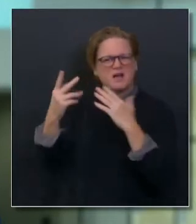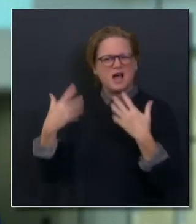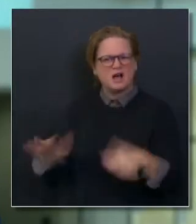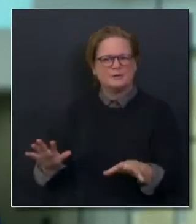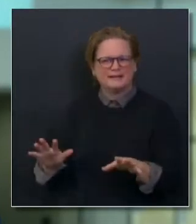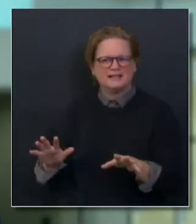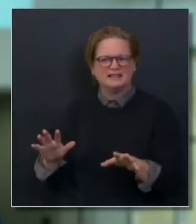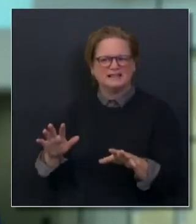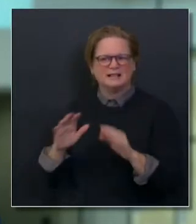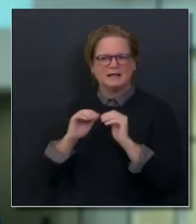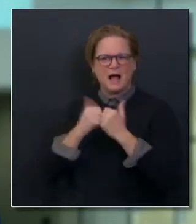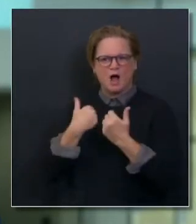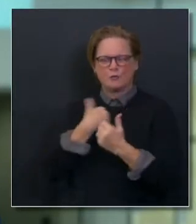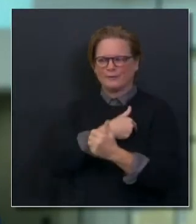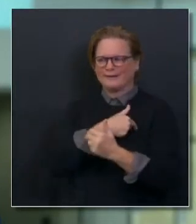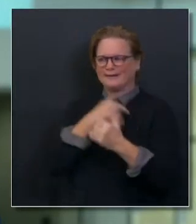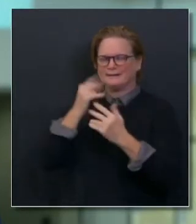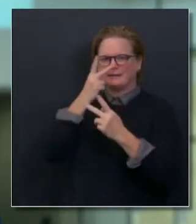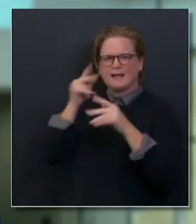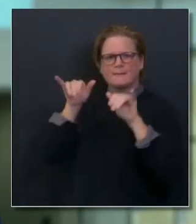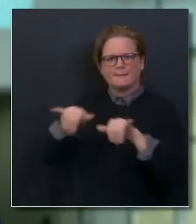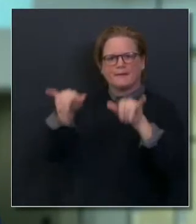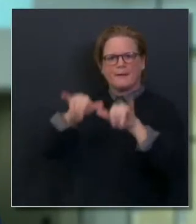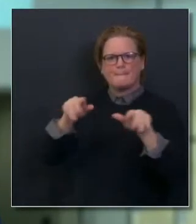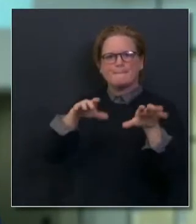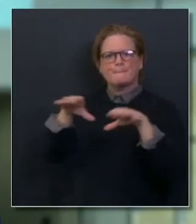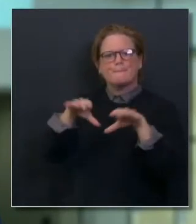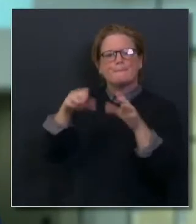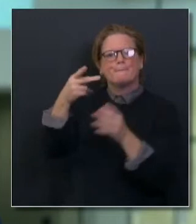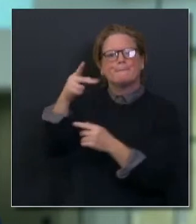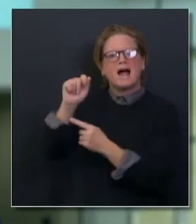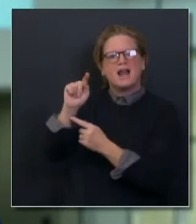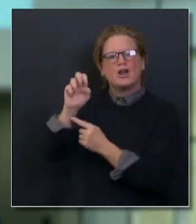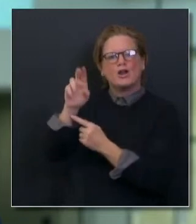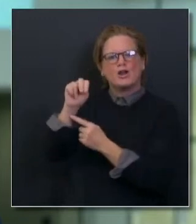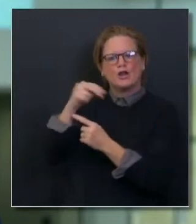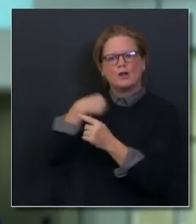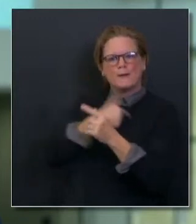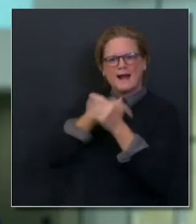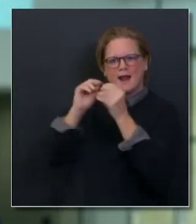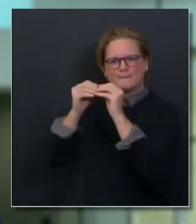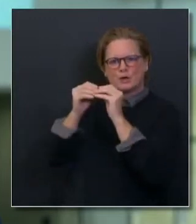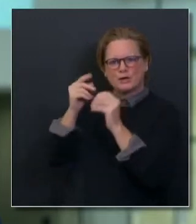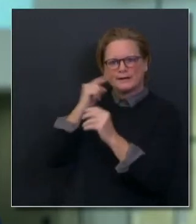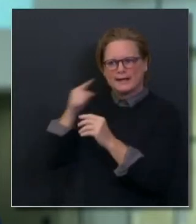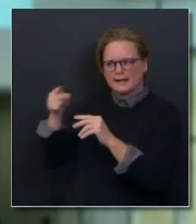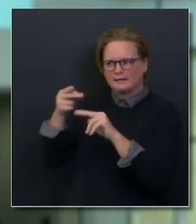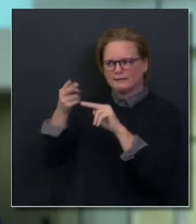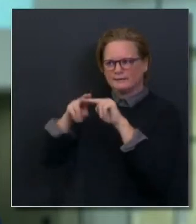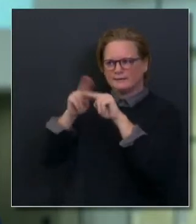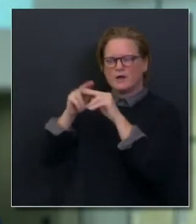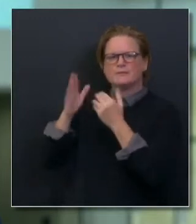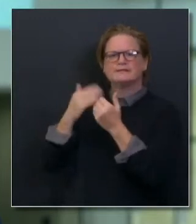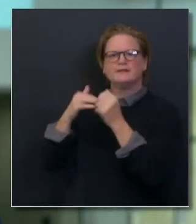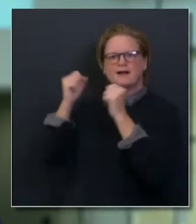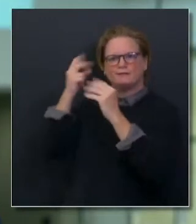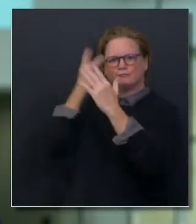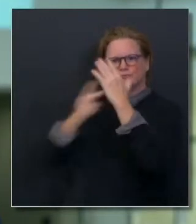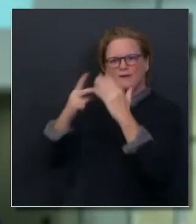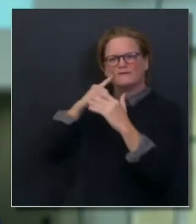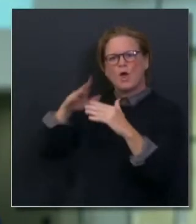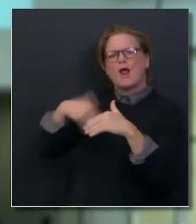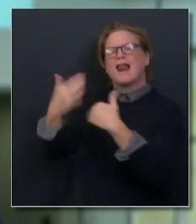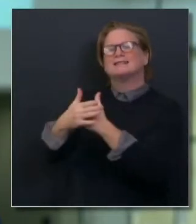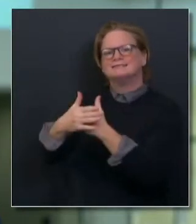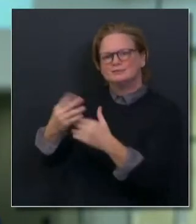and it's tracking pretty closely over the last few weeks with some adjustments. But with that in mind, if you look at where we were two